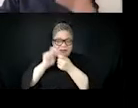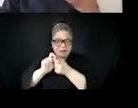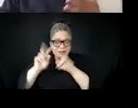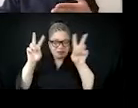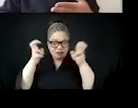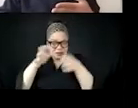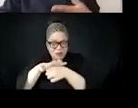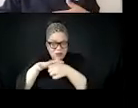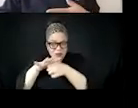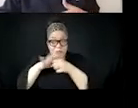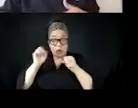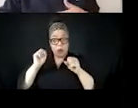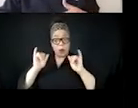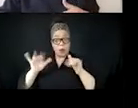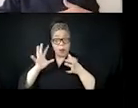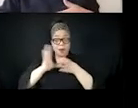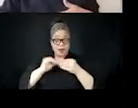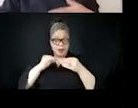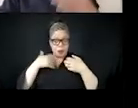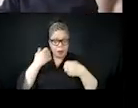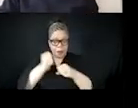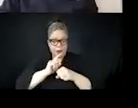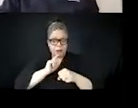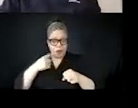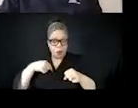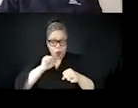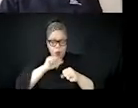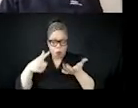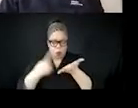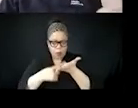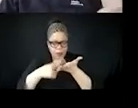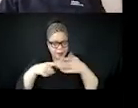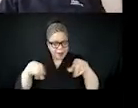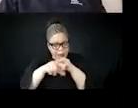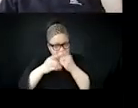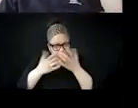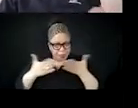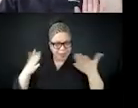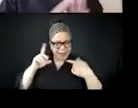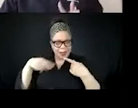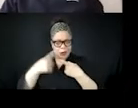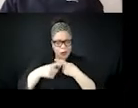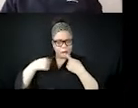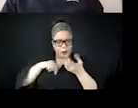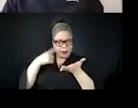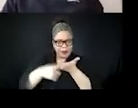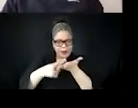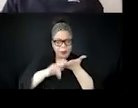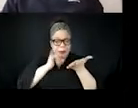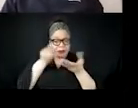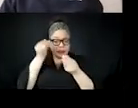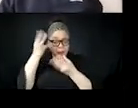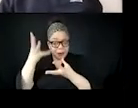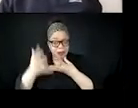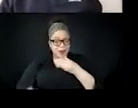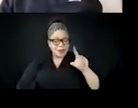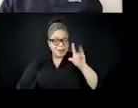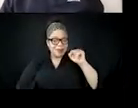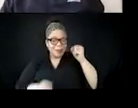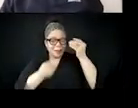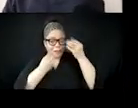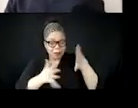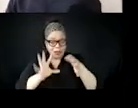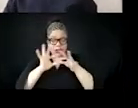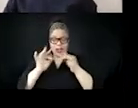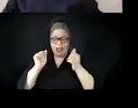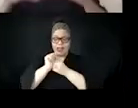and racialized disinformation. So can anybody tell me what misinformation is? And please don't be shy. Come on off